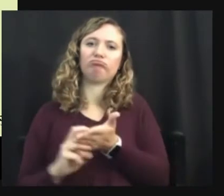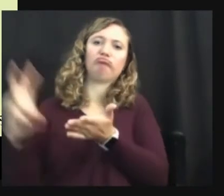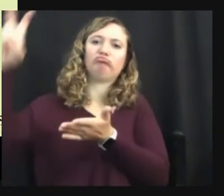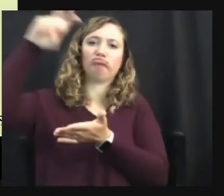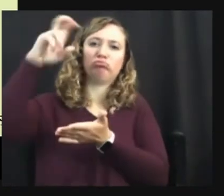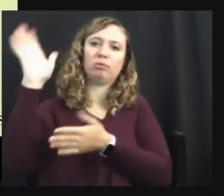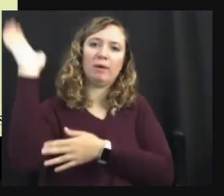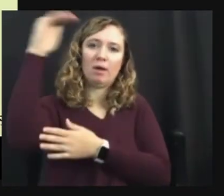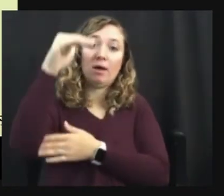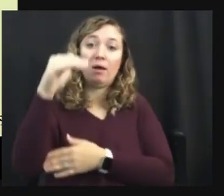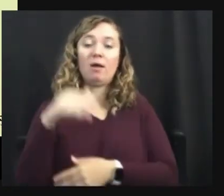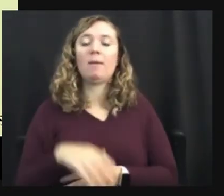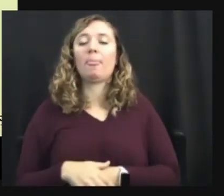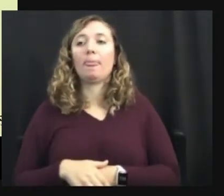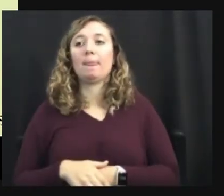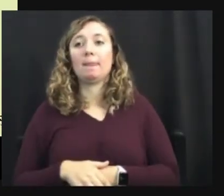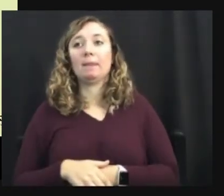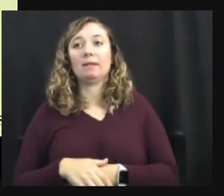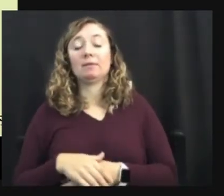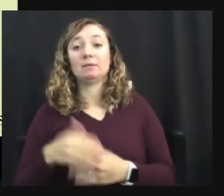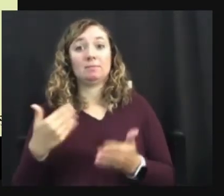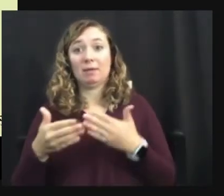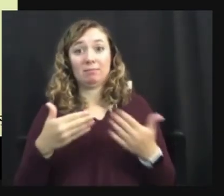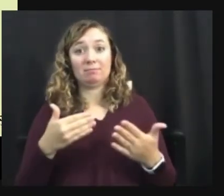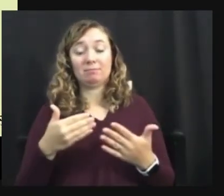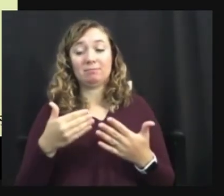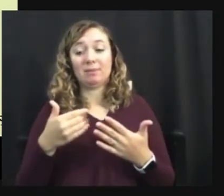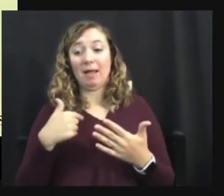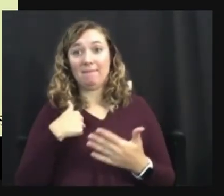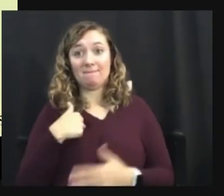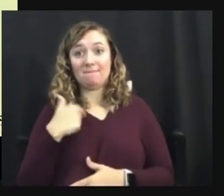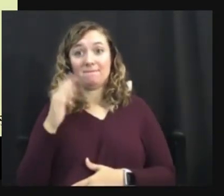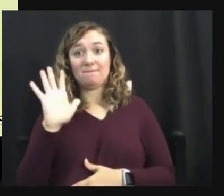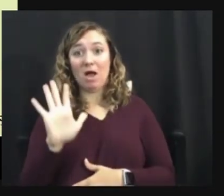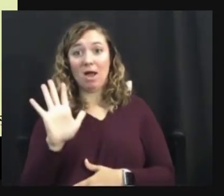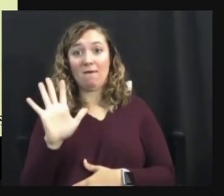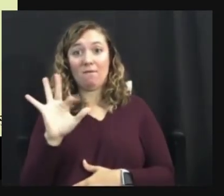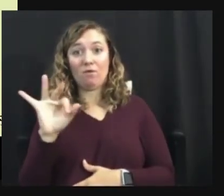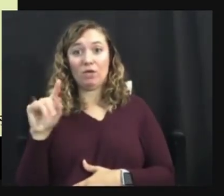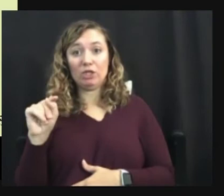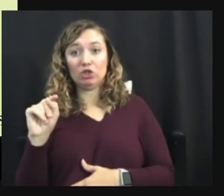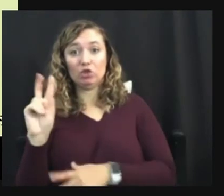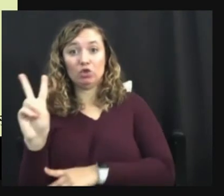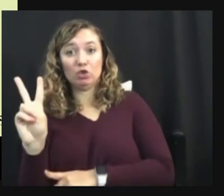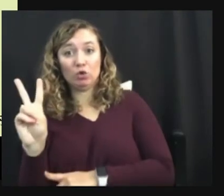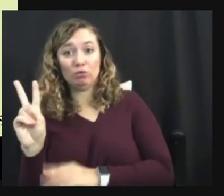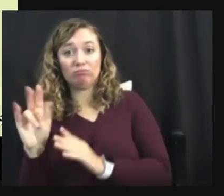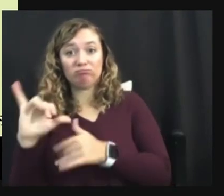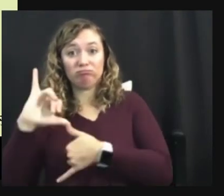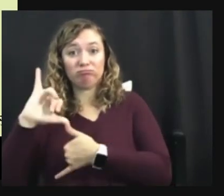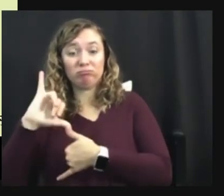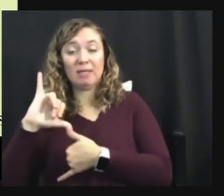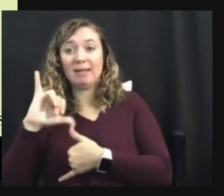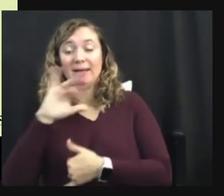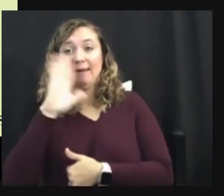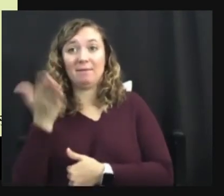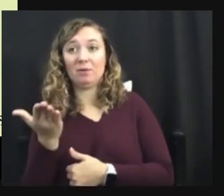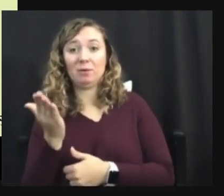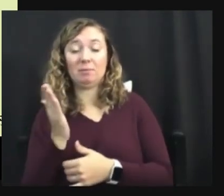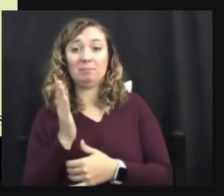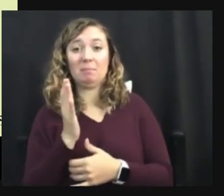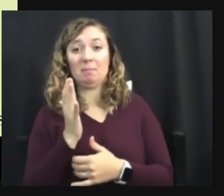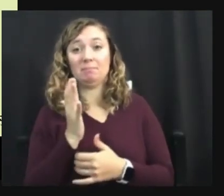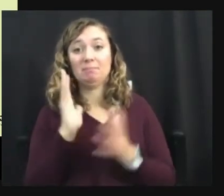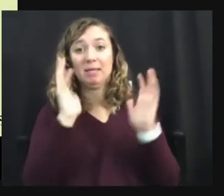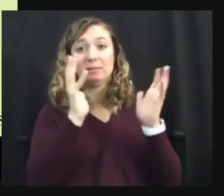five foot two and I will never, you know, play in the NBA. Um, right. So, so it's ableist